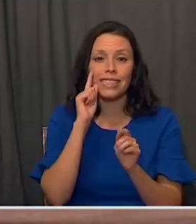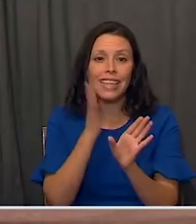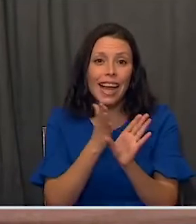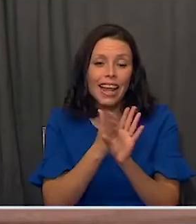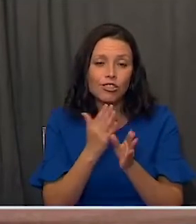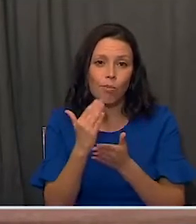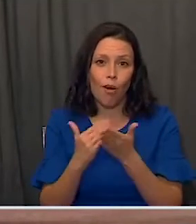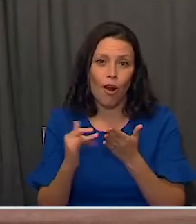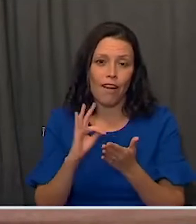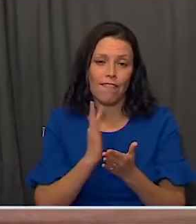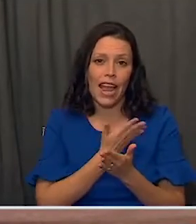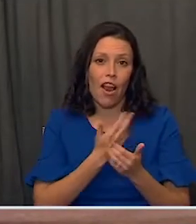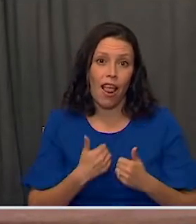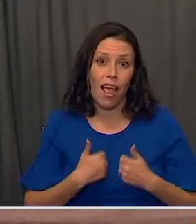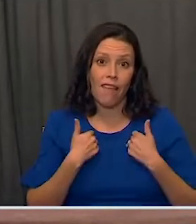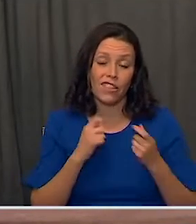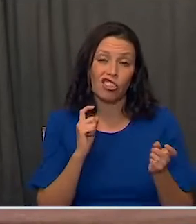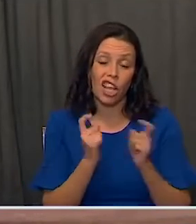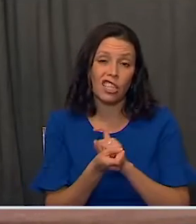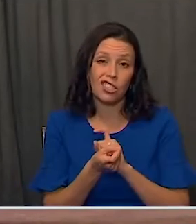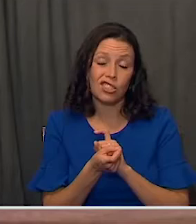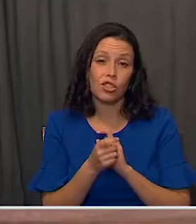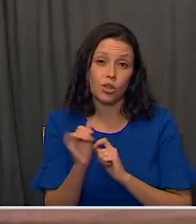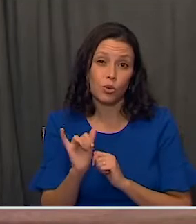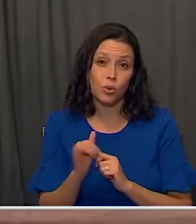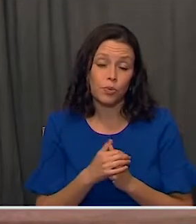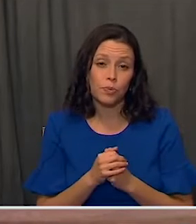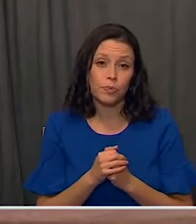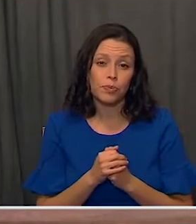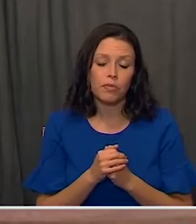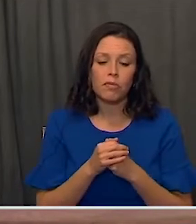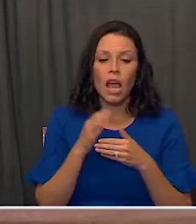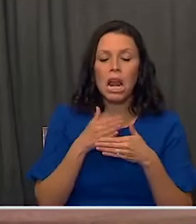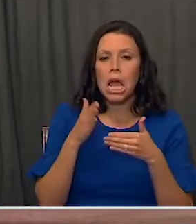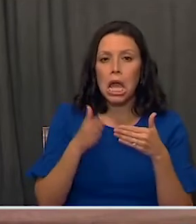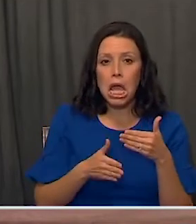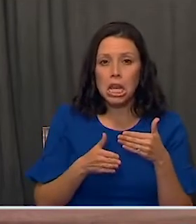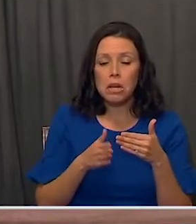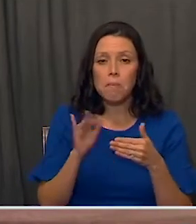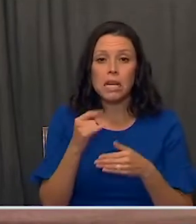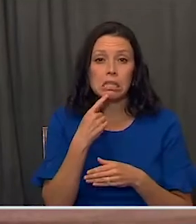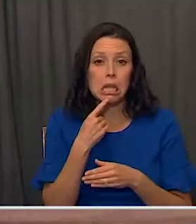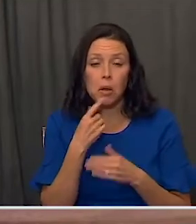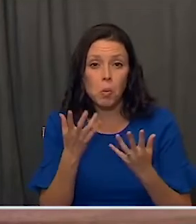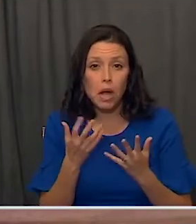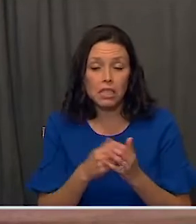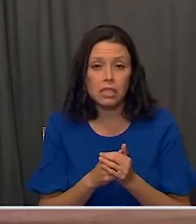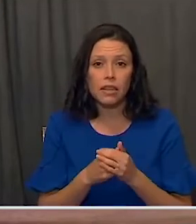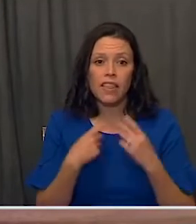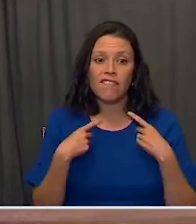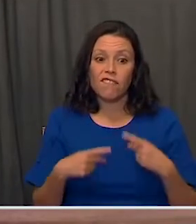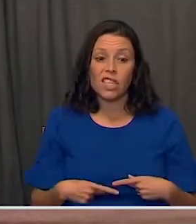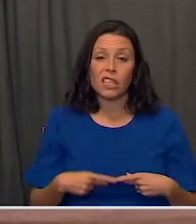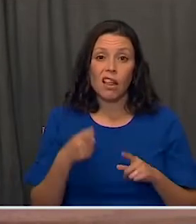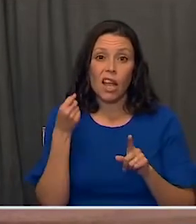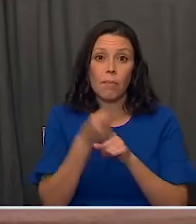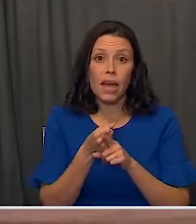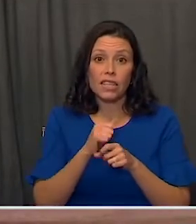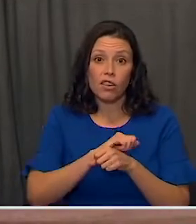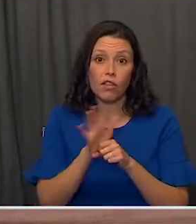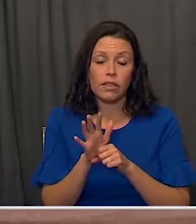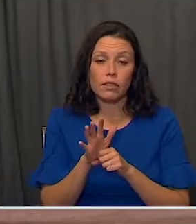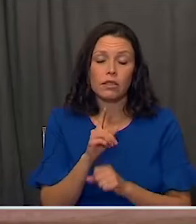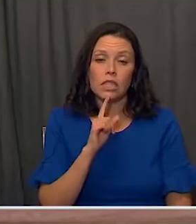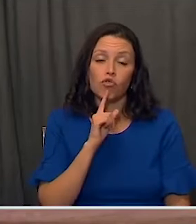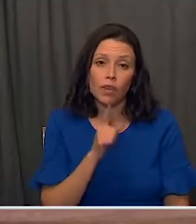aspects of our life's changes. I want to conclude by saying that the physical effects of coronavirus are very